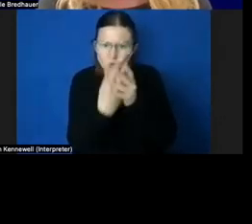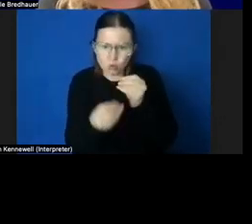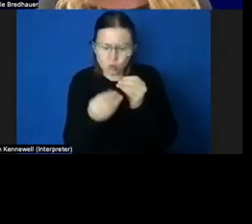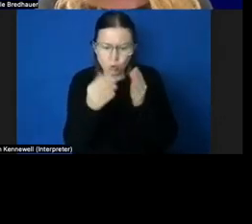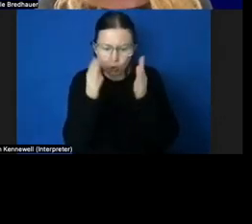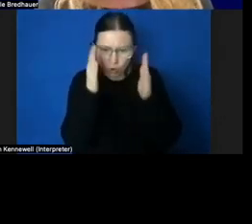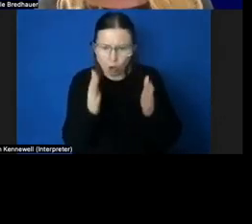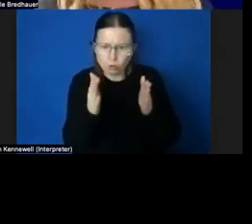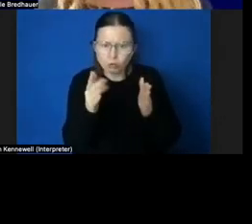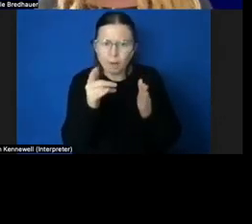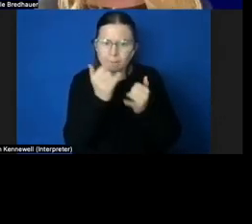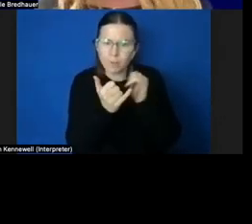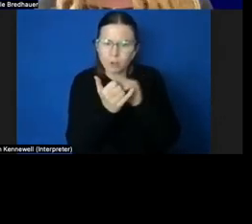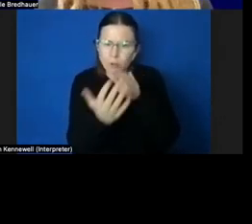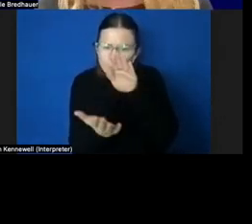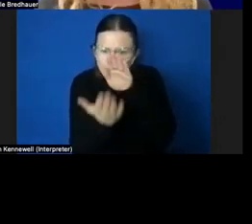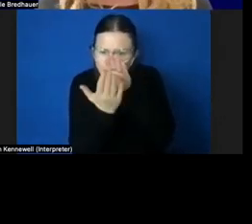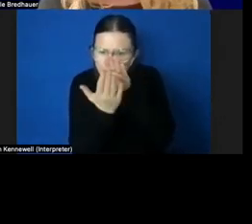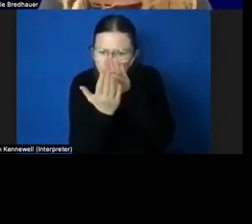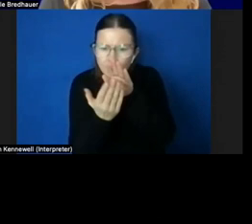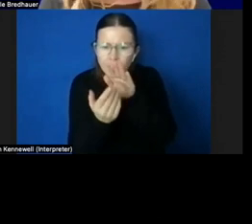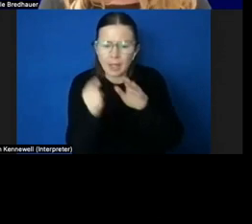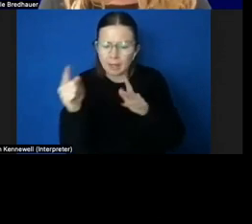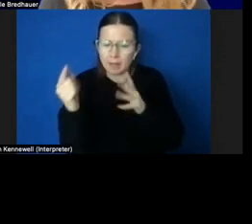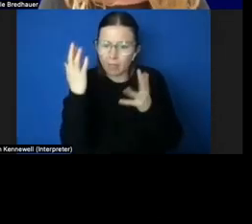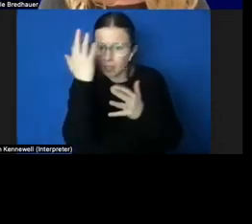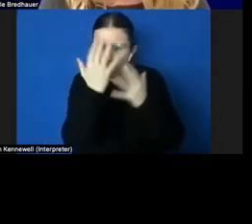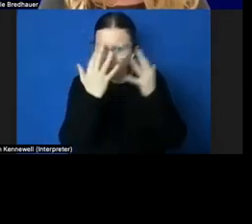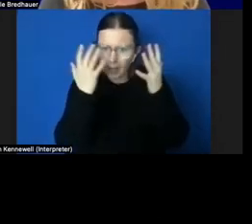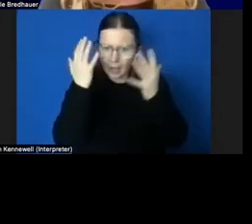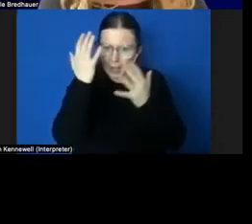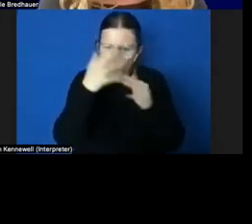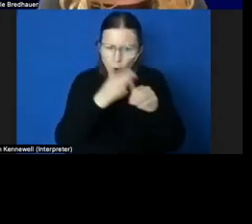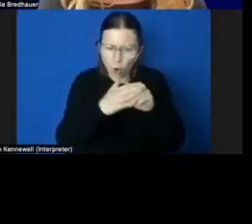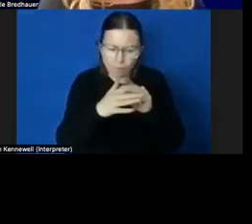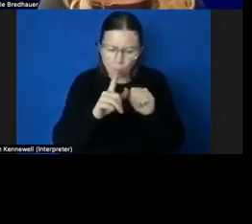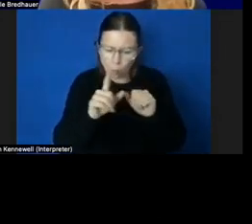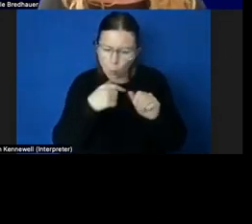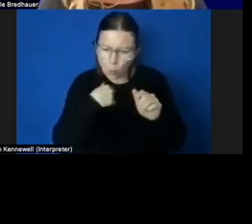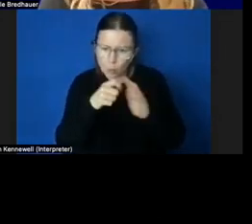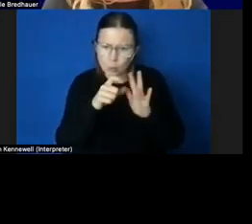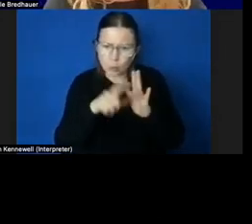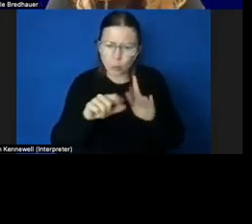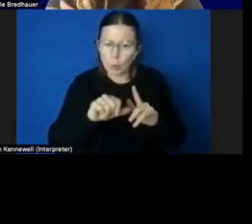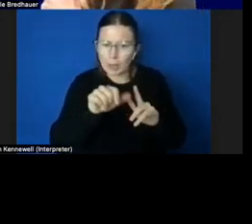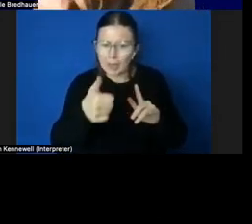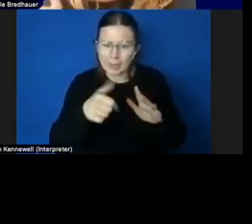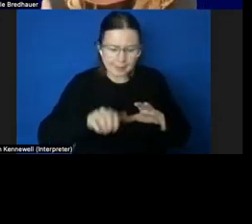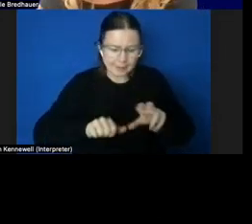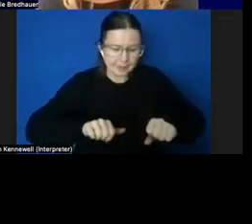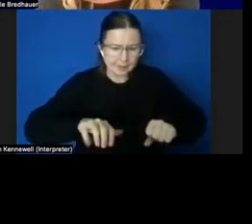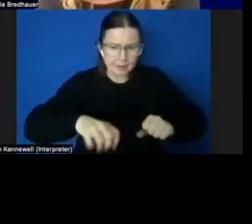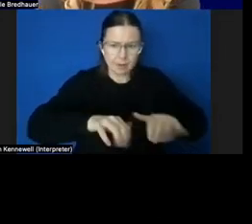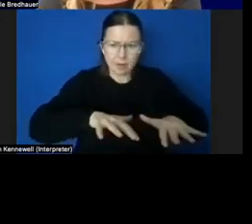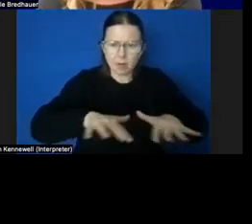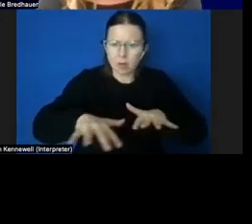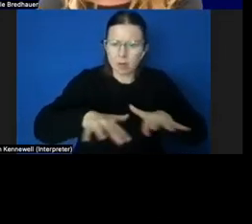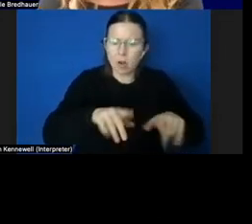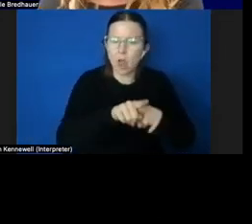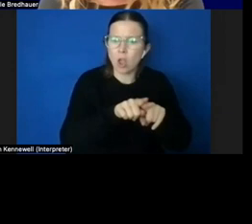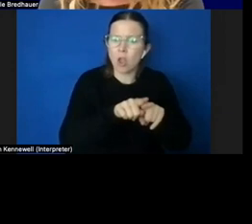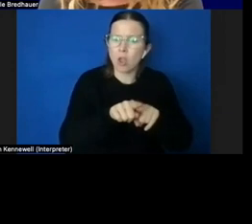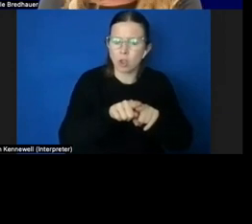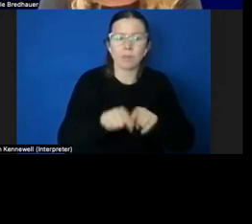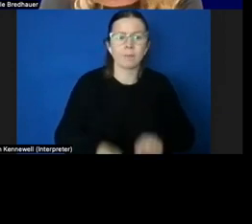distance as he's thinking about what he's going to do next in this space. So,